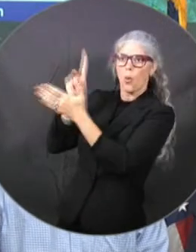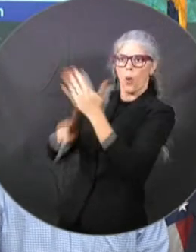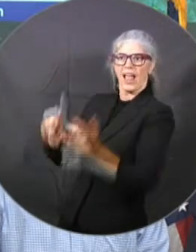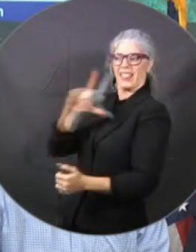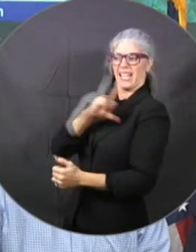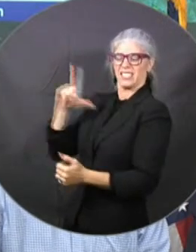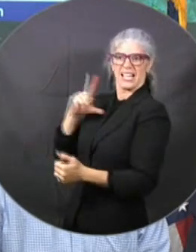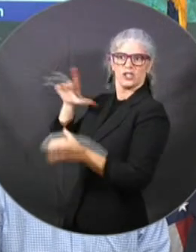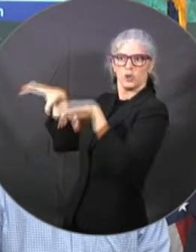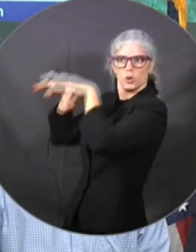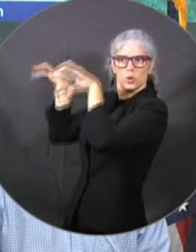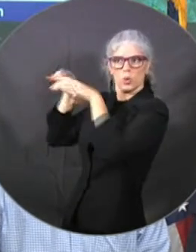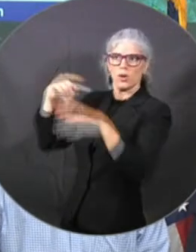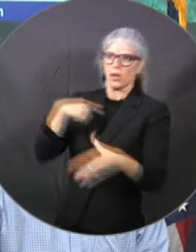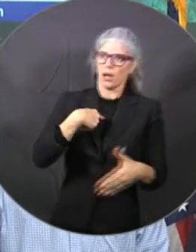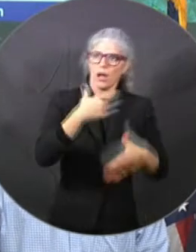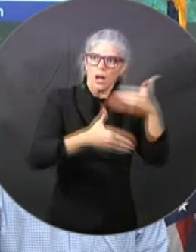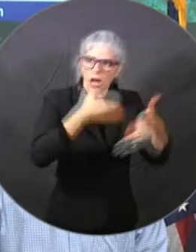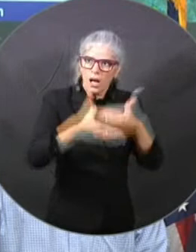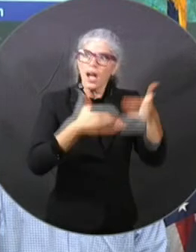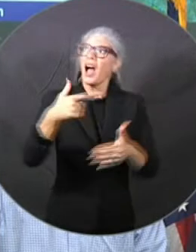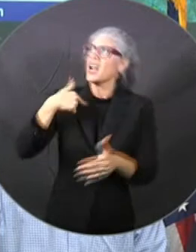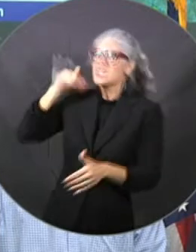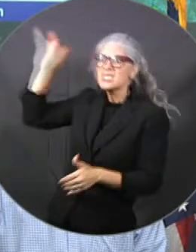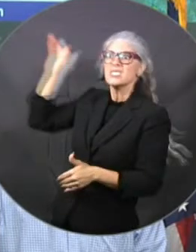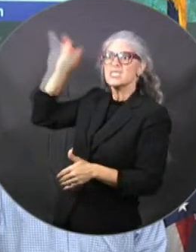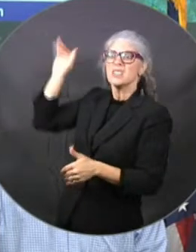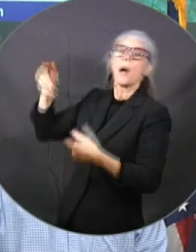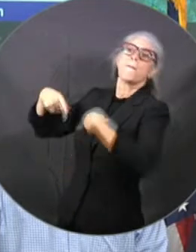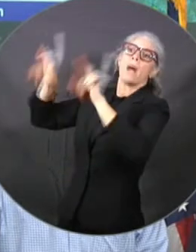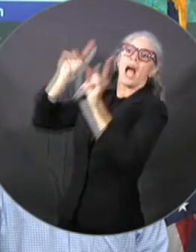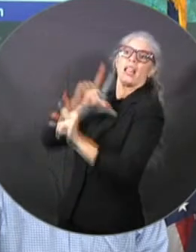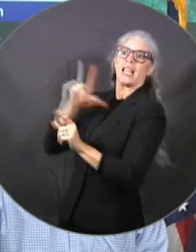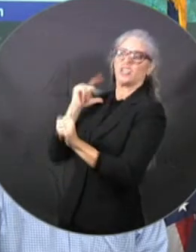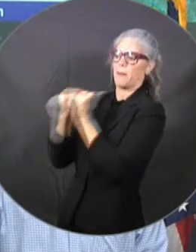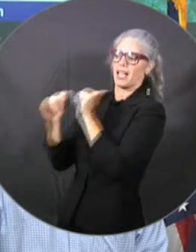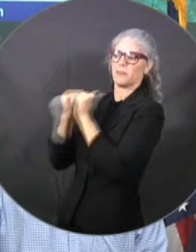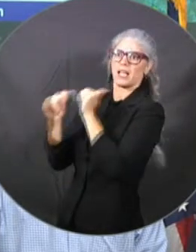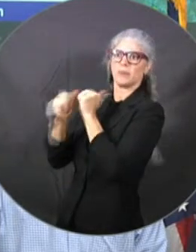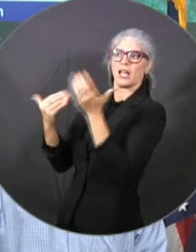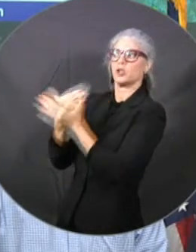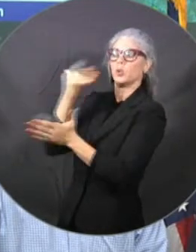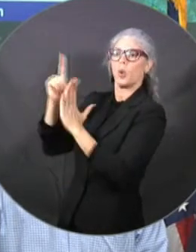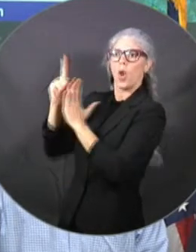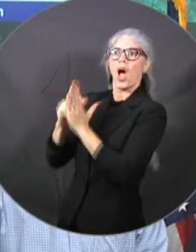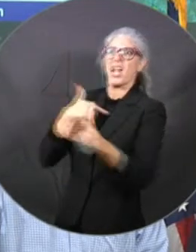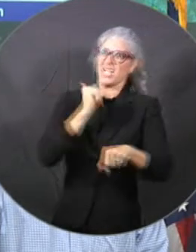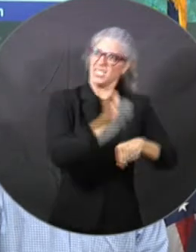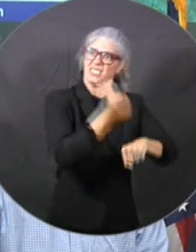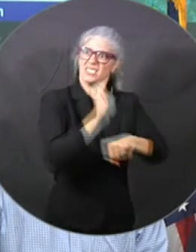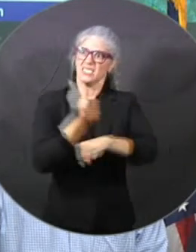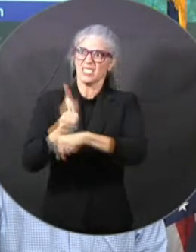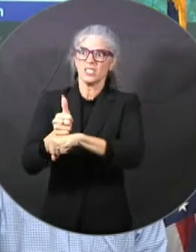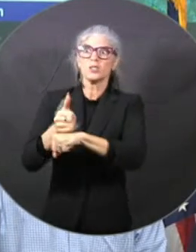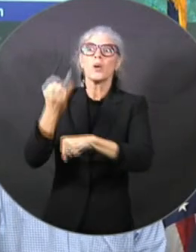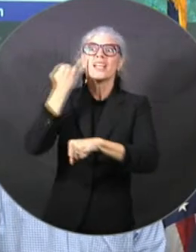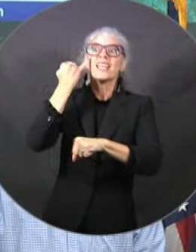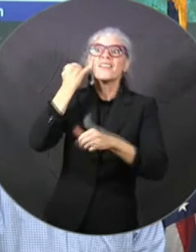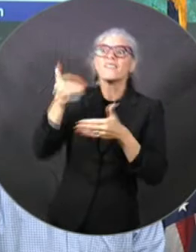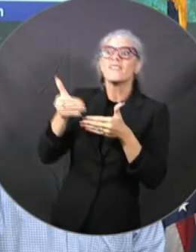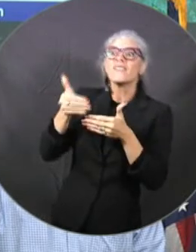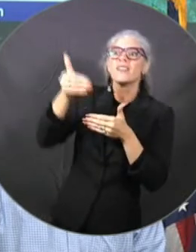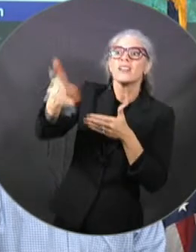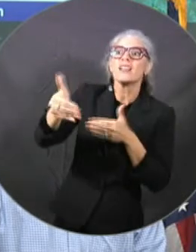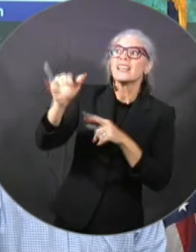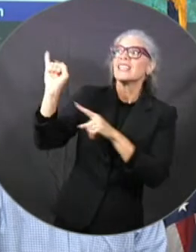year than we've ever had. So whatever is down the pike that could be beneficial to the market, I'm all ears for. But I definitely